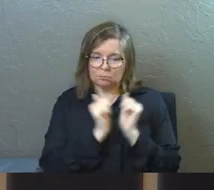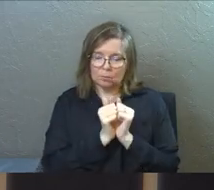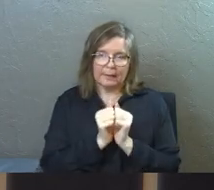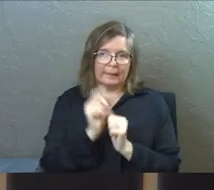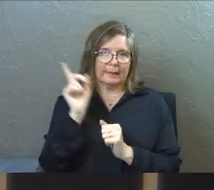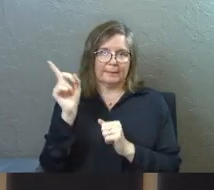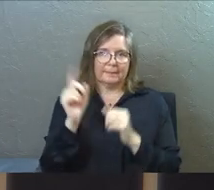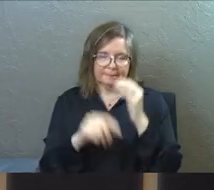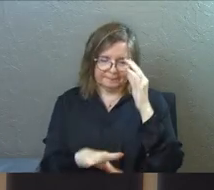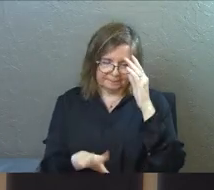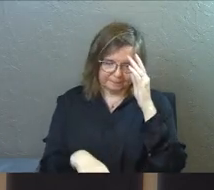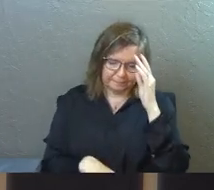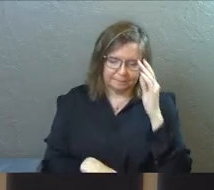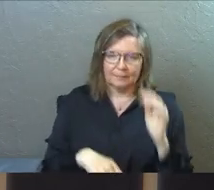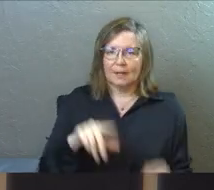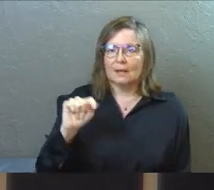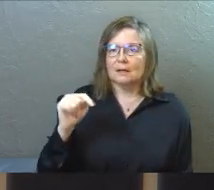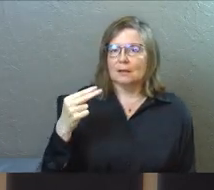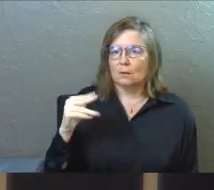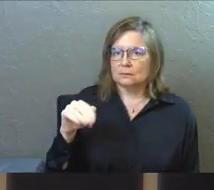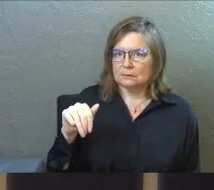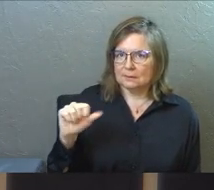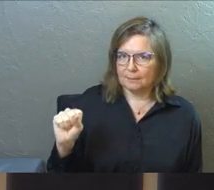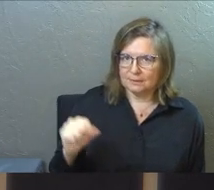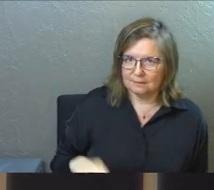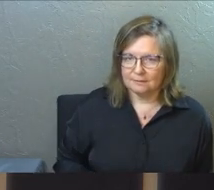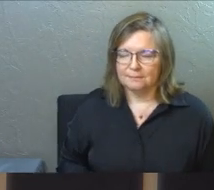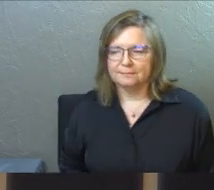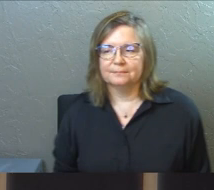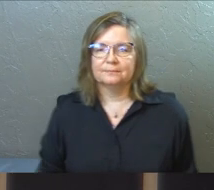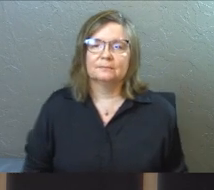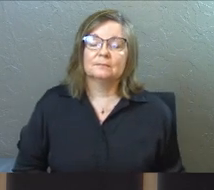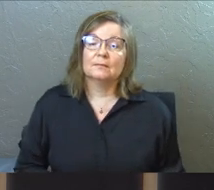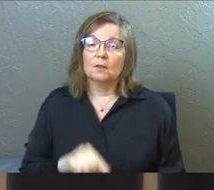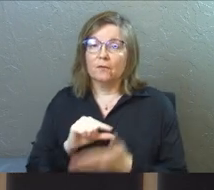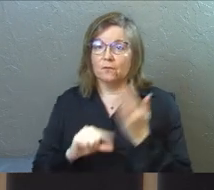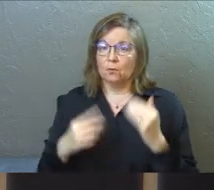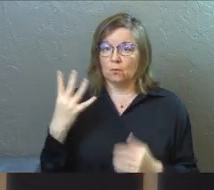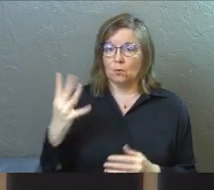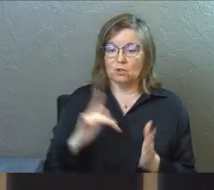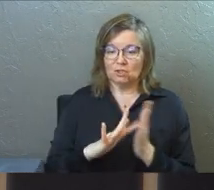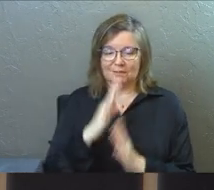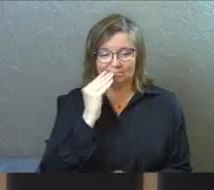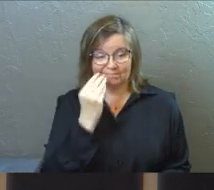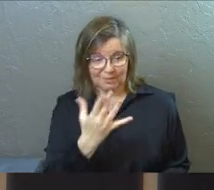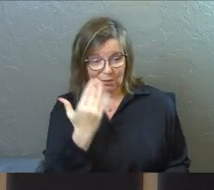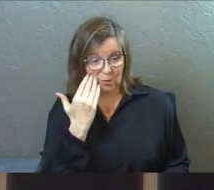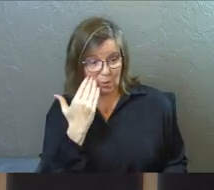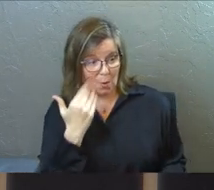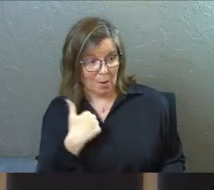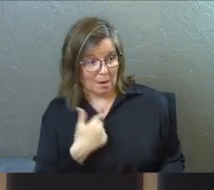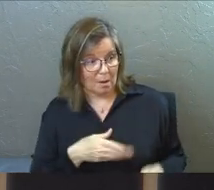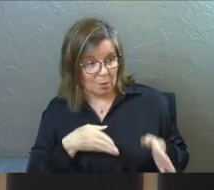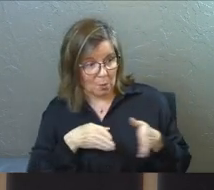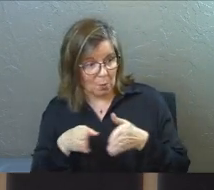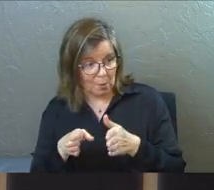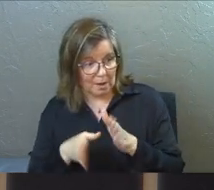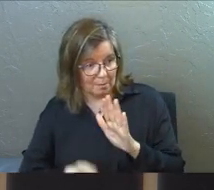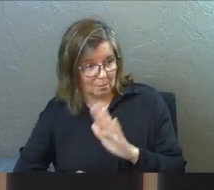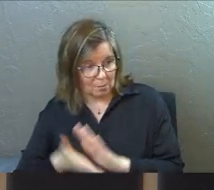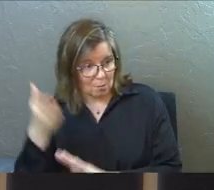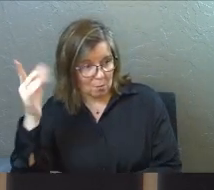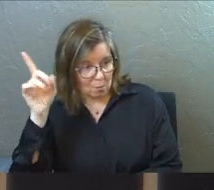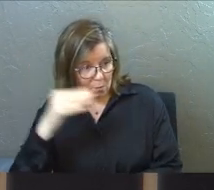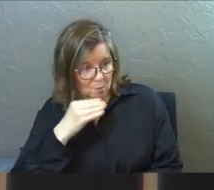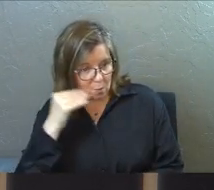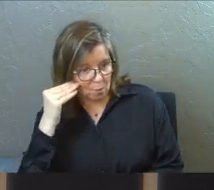with him. Now here comes Thomas, verse four. Jesus says to them, And you know the way that I'm going. He means to